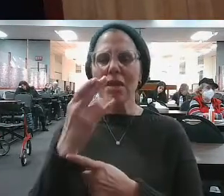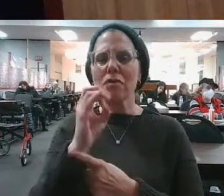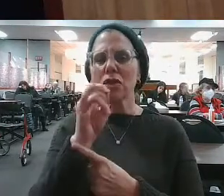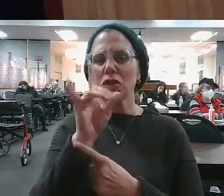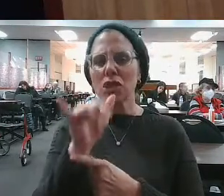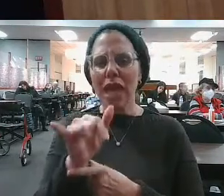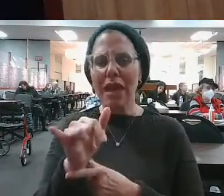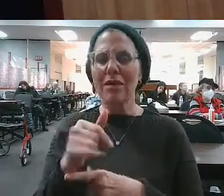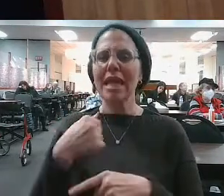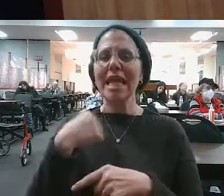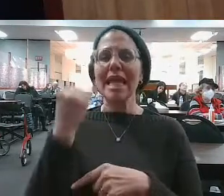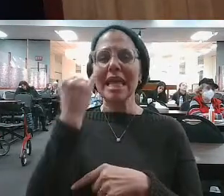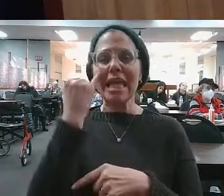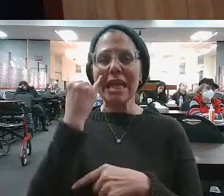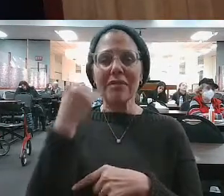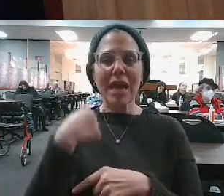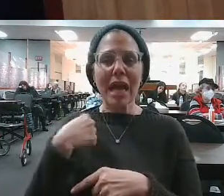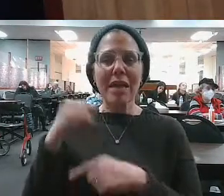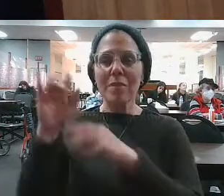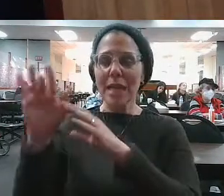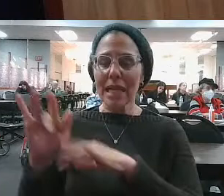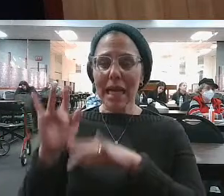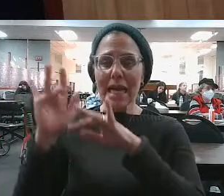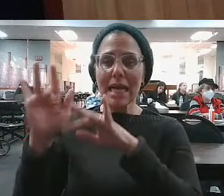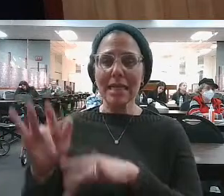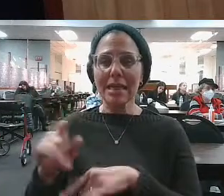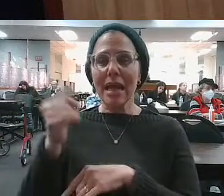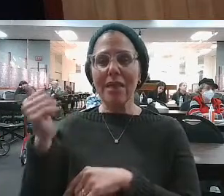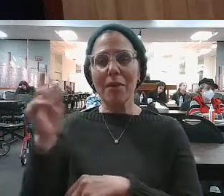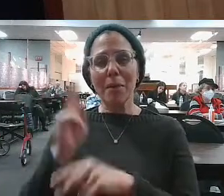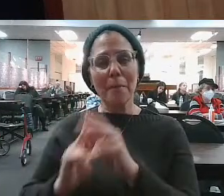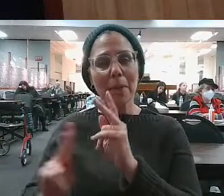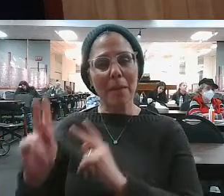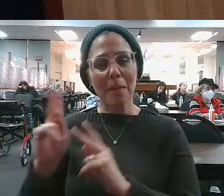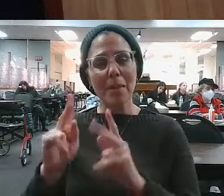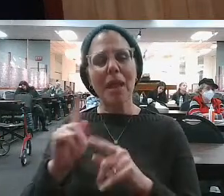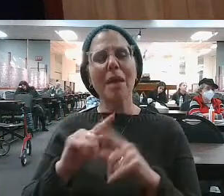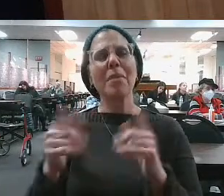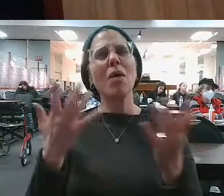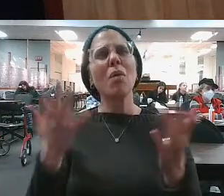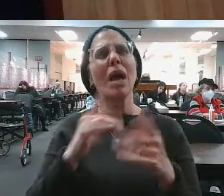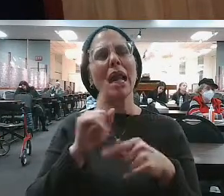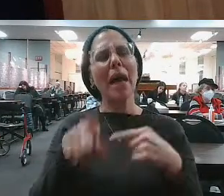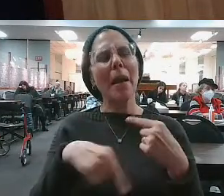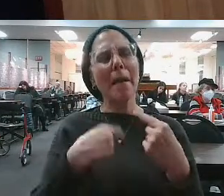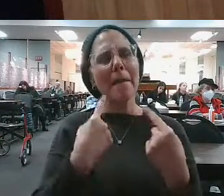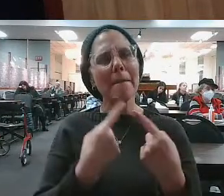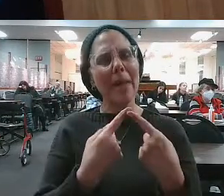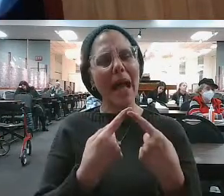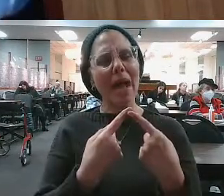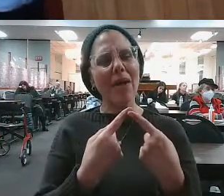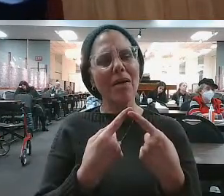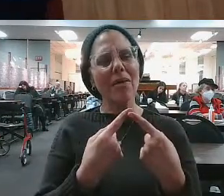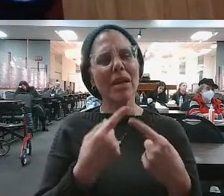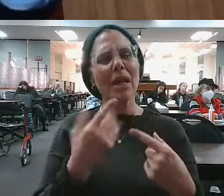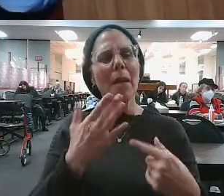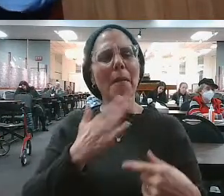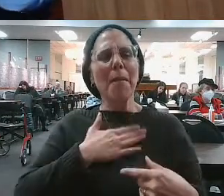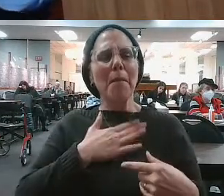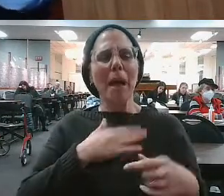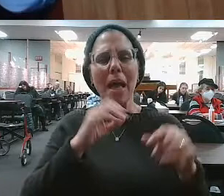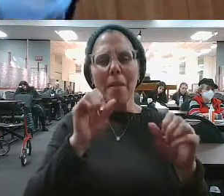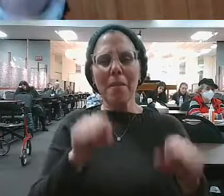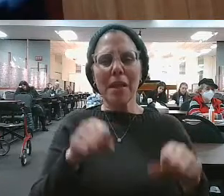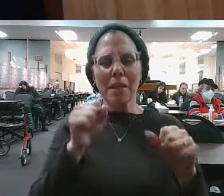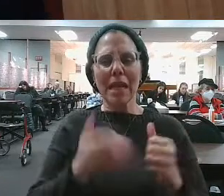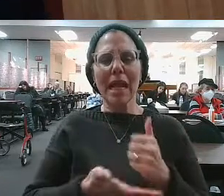kind I am. If I'm a Baal Chesed, these are all things. But what about my ability to enable others to grow as